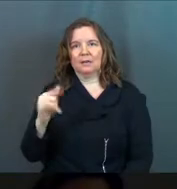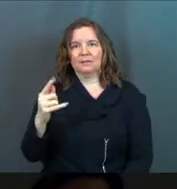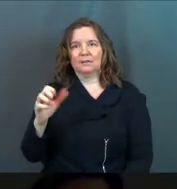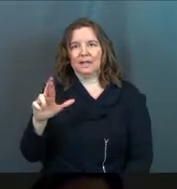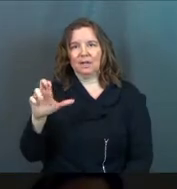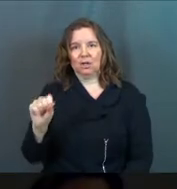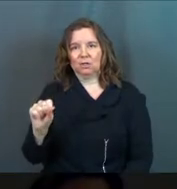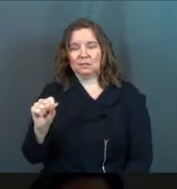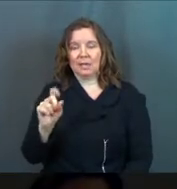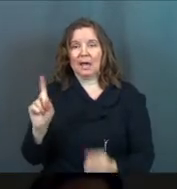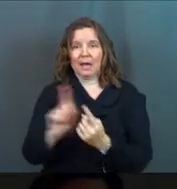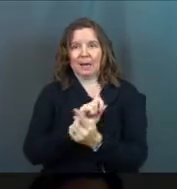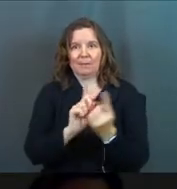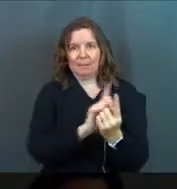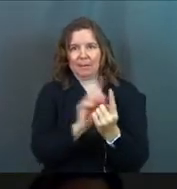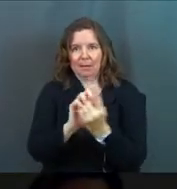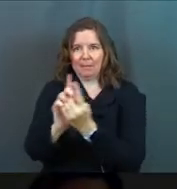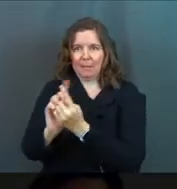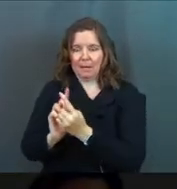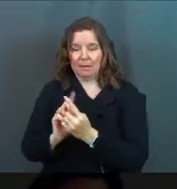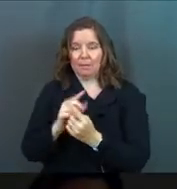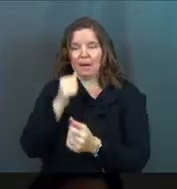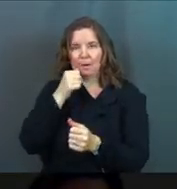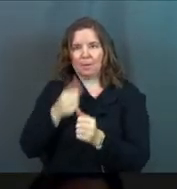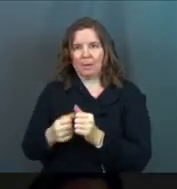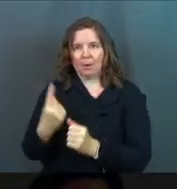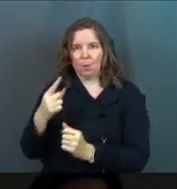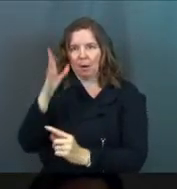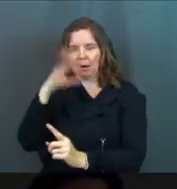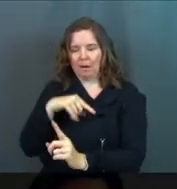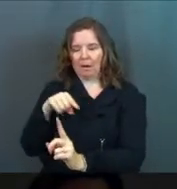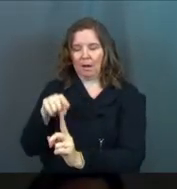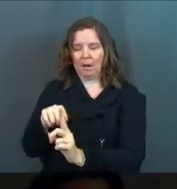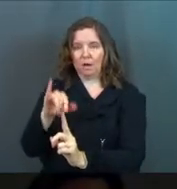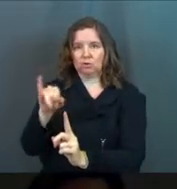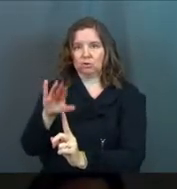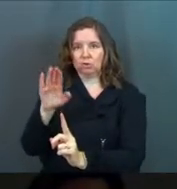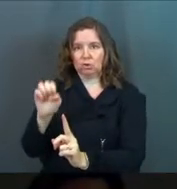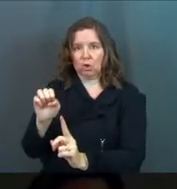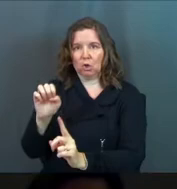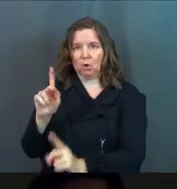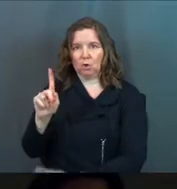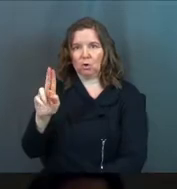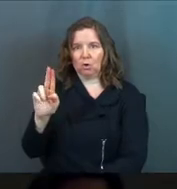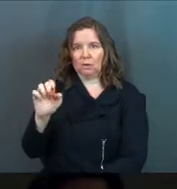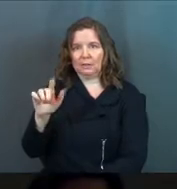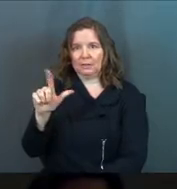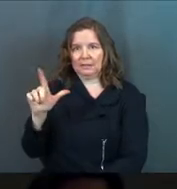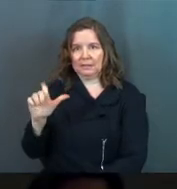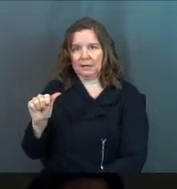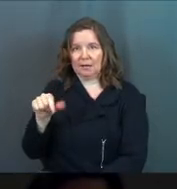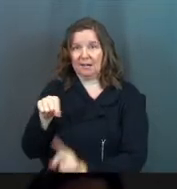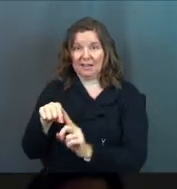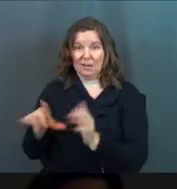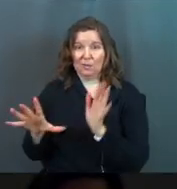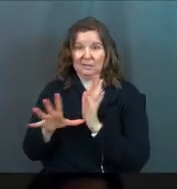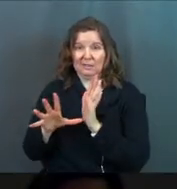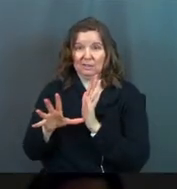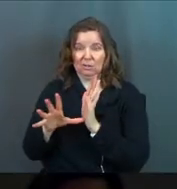all these people, but I remember this one guy, Joe, Joe Kaliza, and he was a senior. And seniors were so cool,